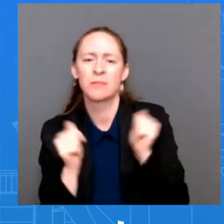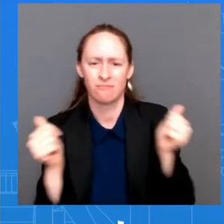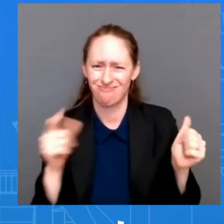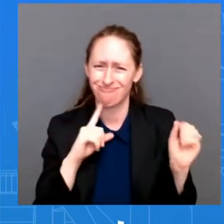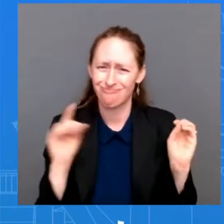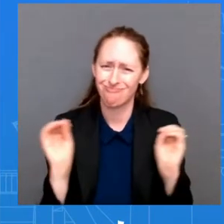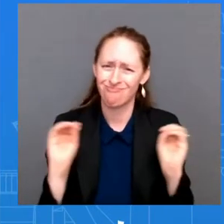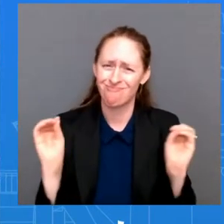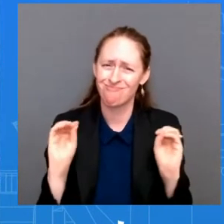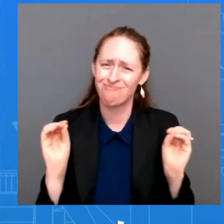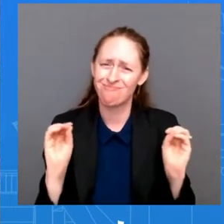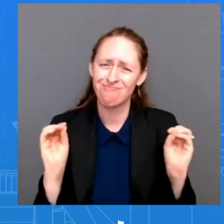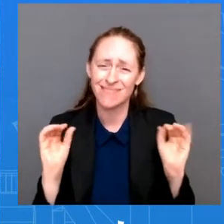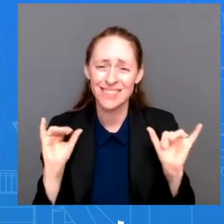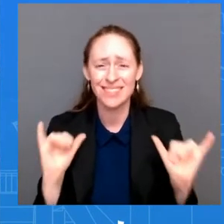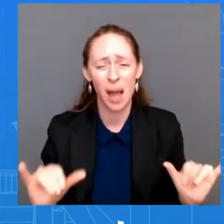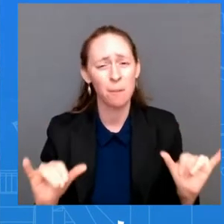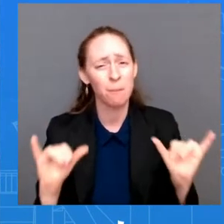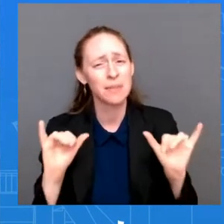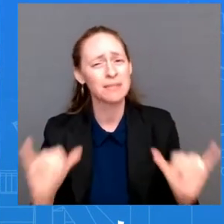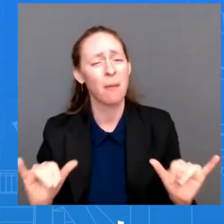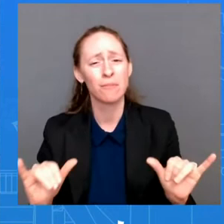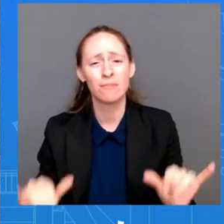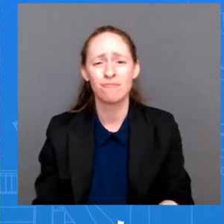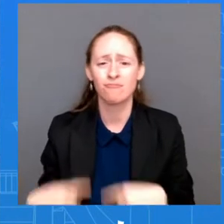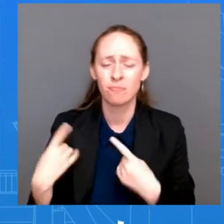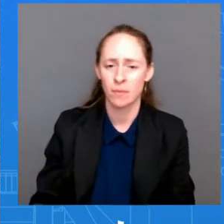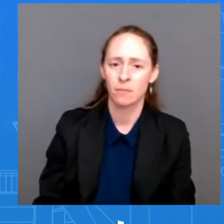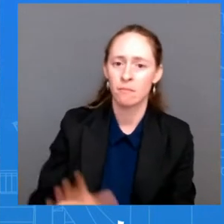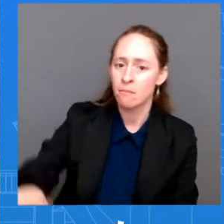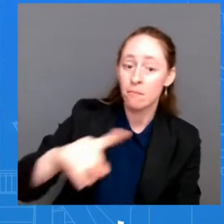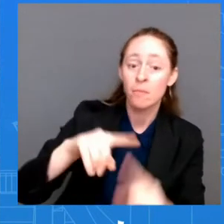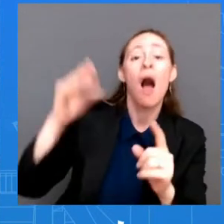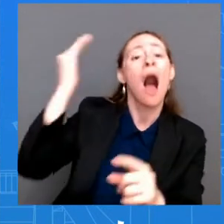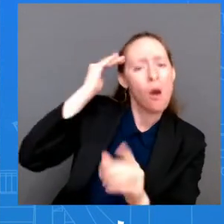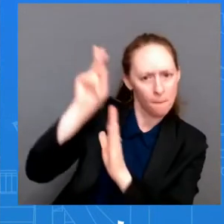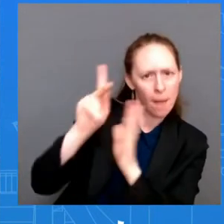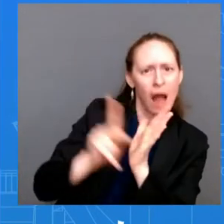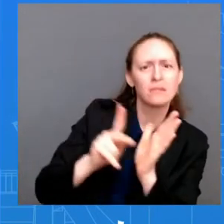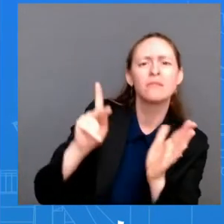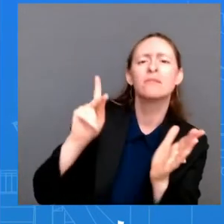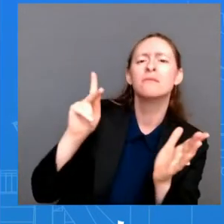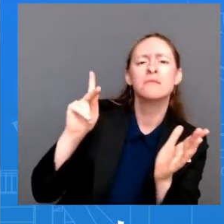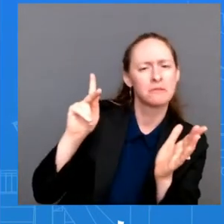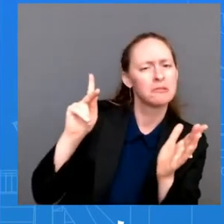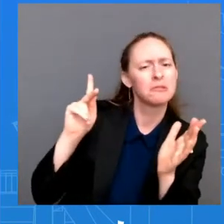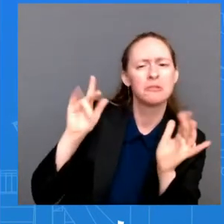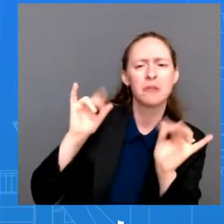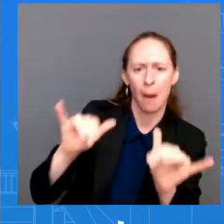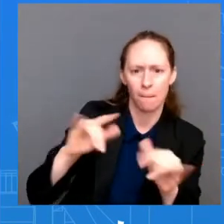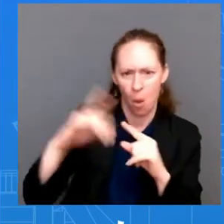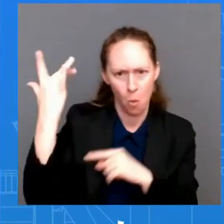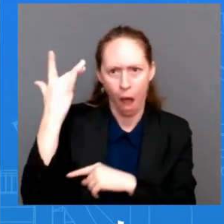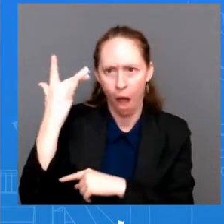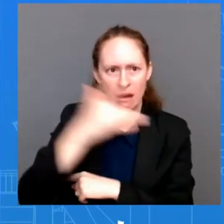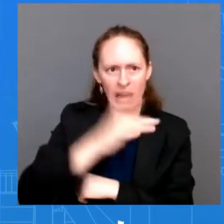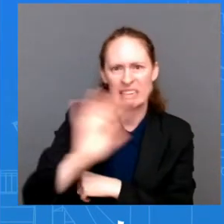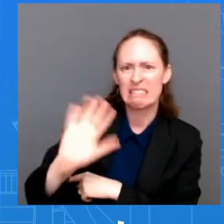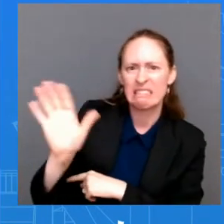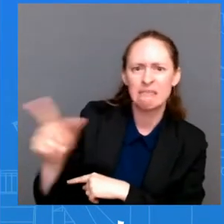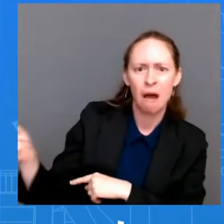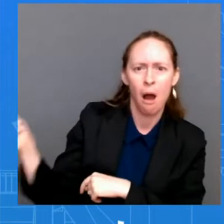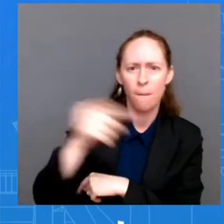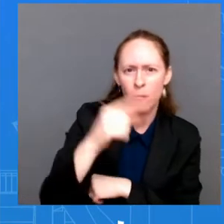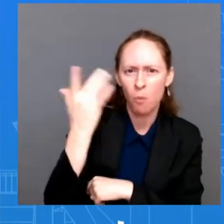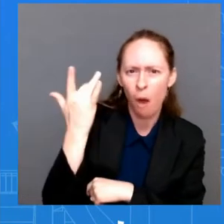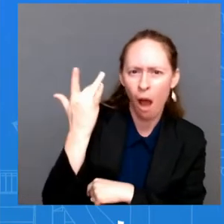the policy hasn't changed, then why was the Speaker being urged not to go? I don't know that she was urged not to